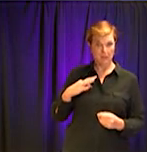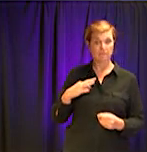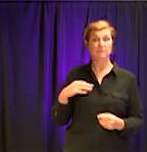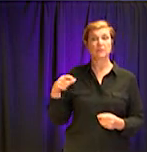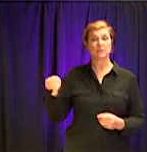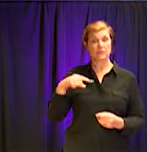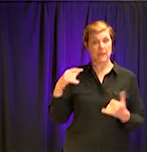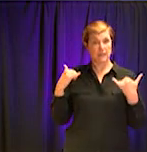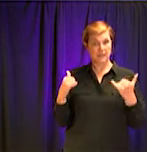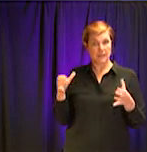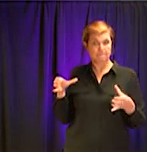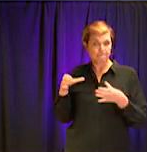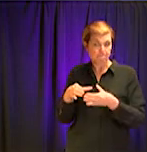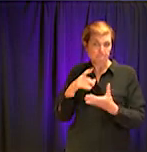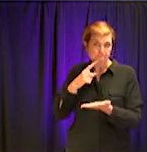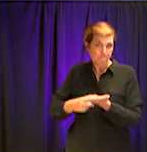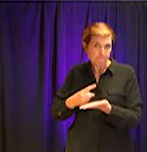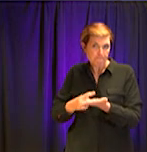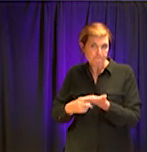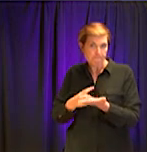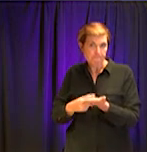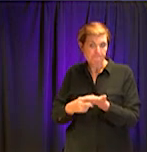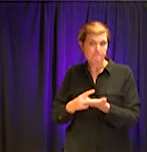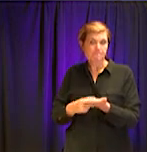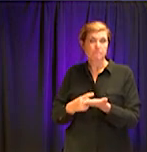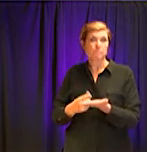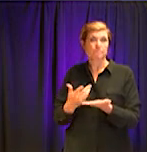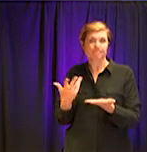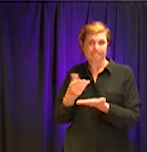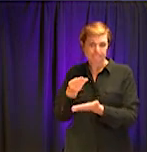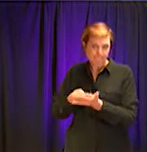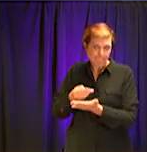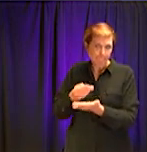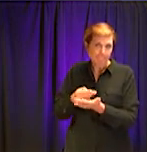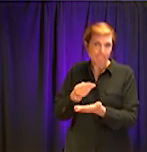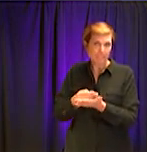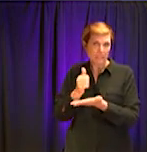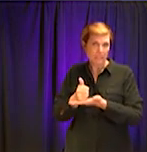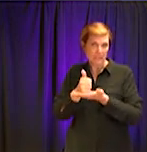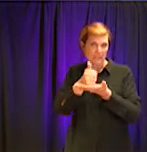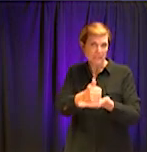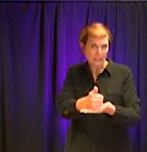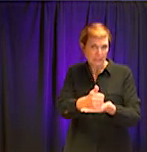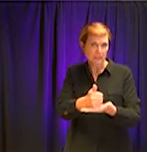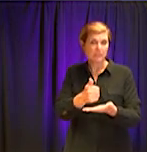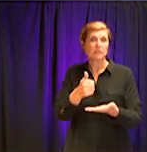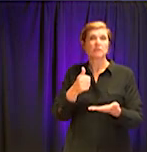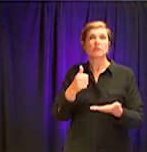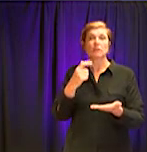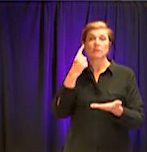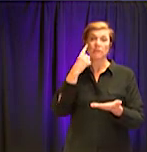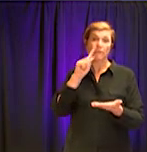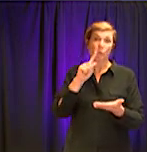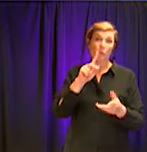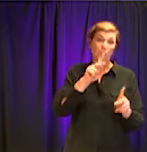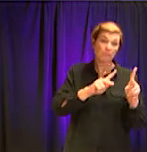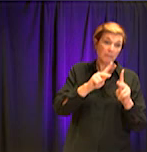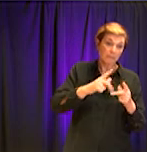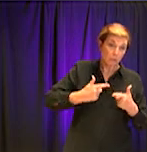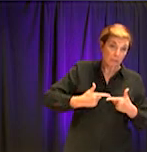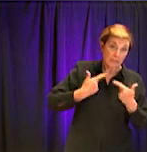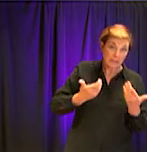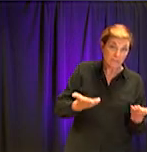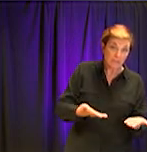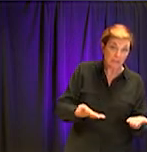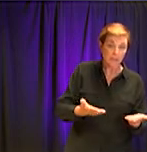figure out exactly what assistance, especially our businesses and residents may need. And